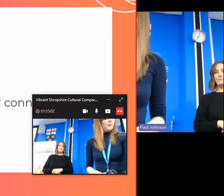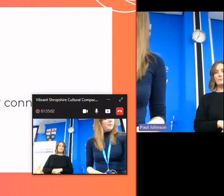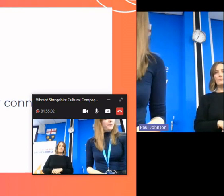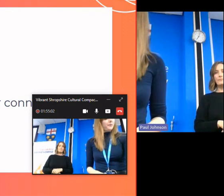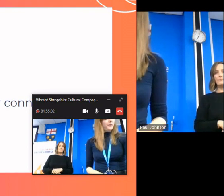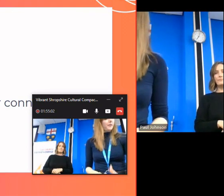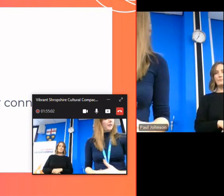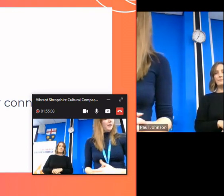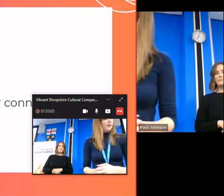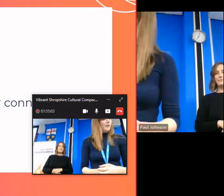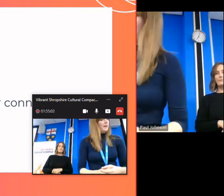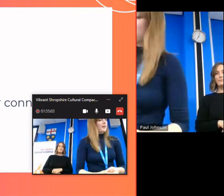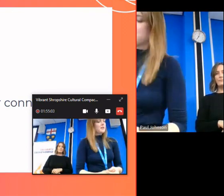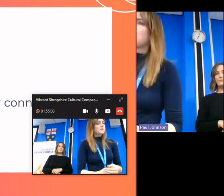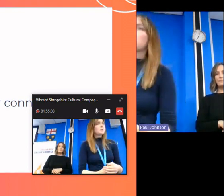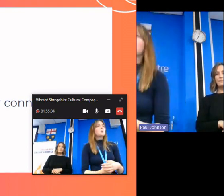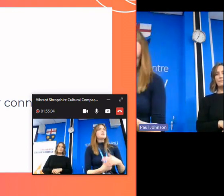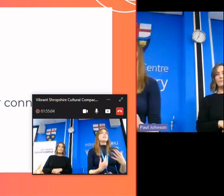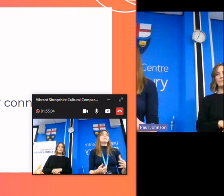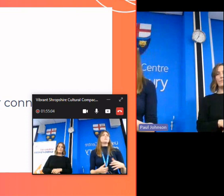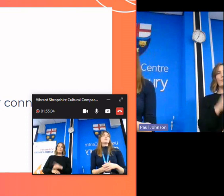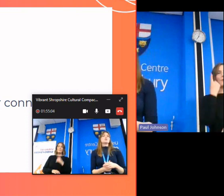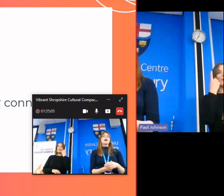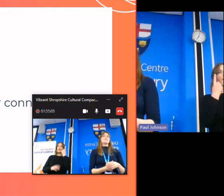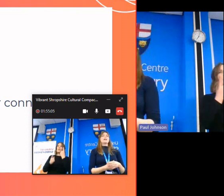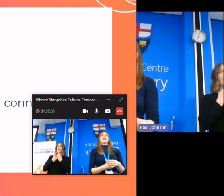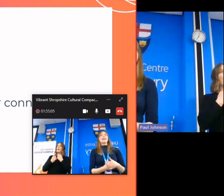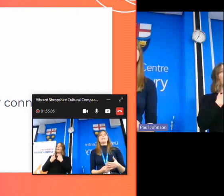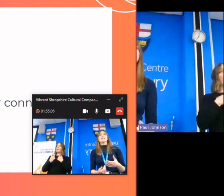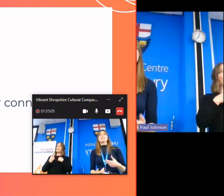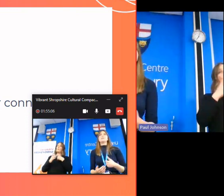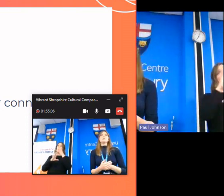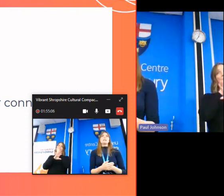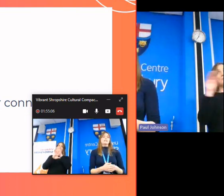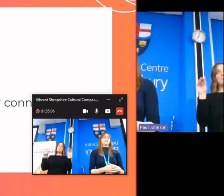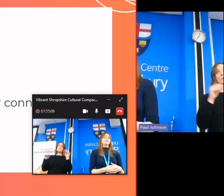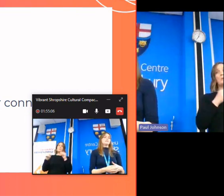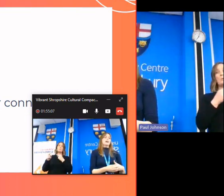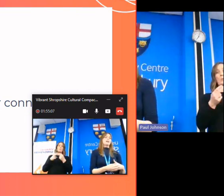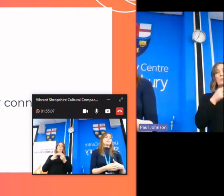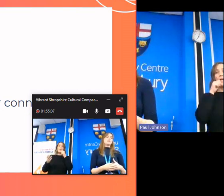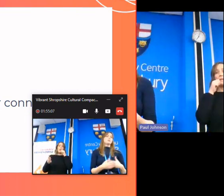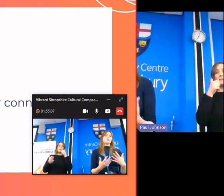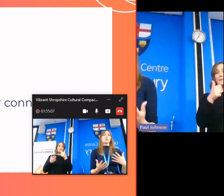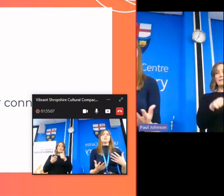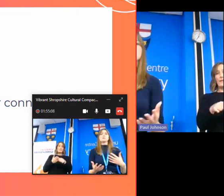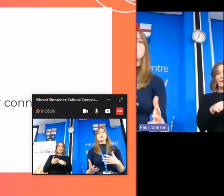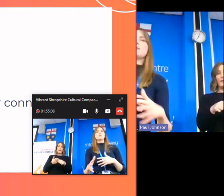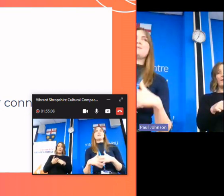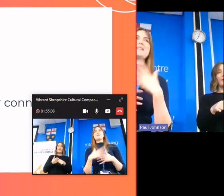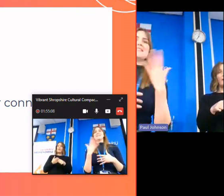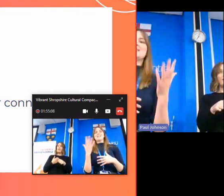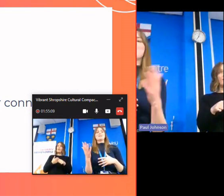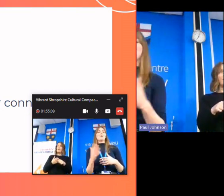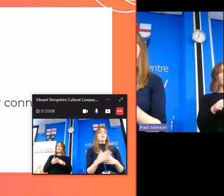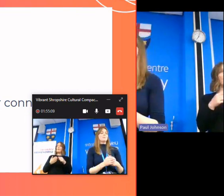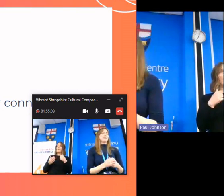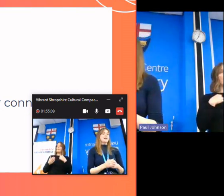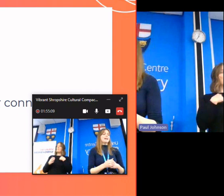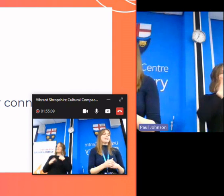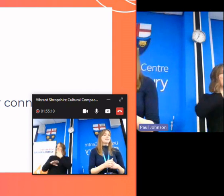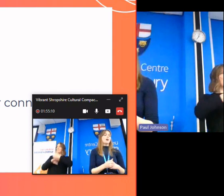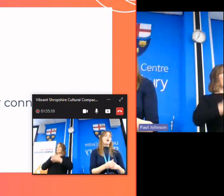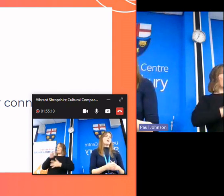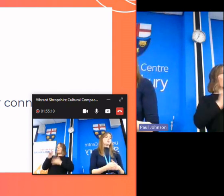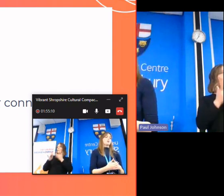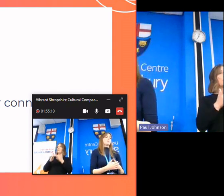so one of the things that we are sharing in these newsletters and has already started been set up on